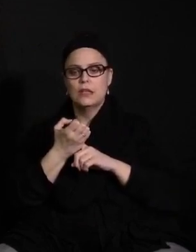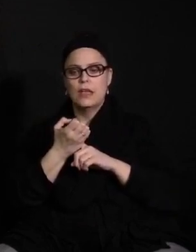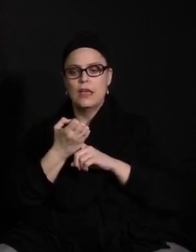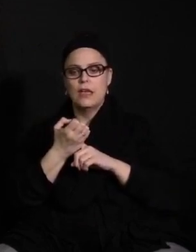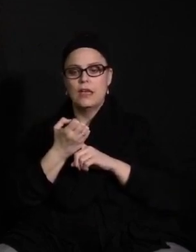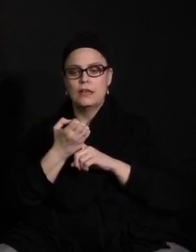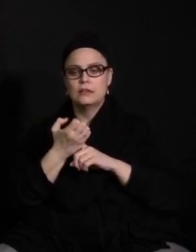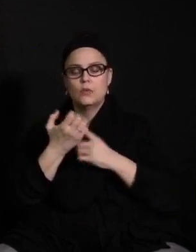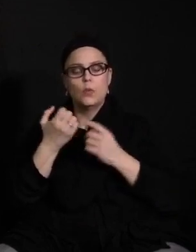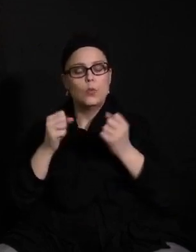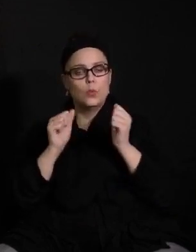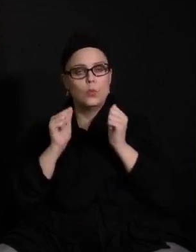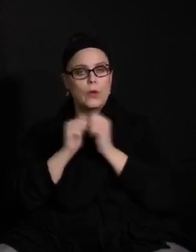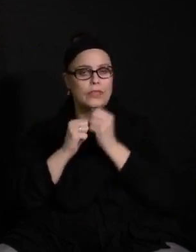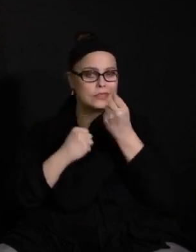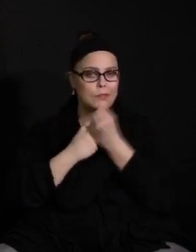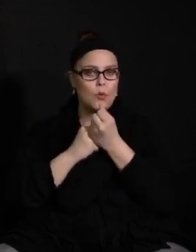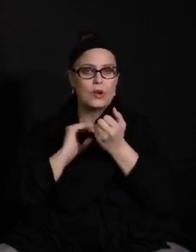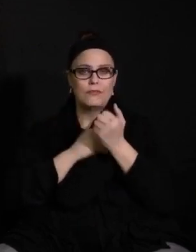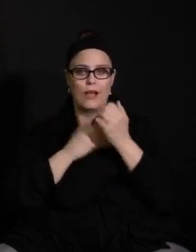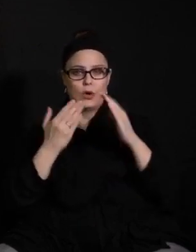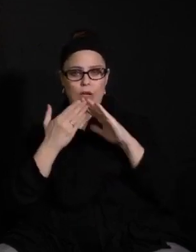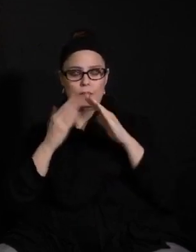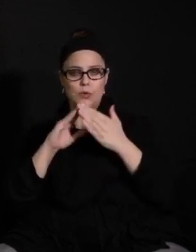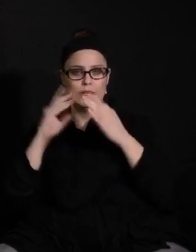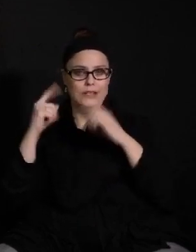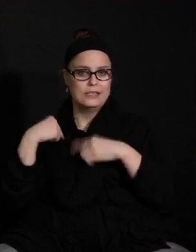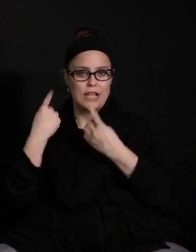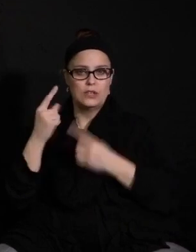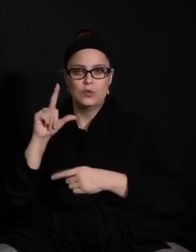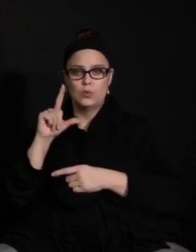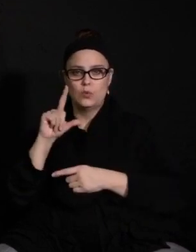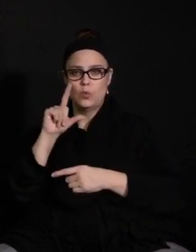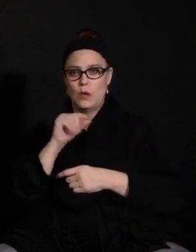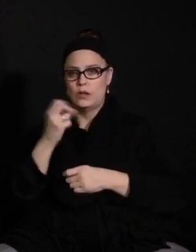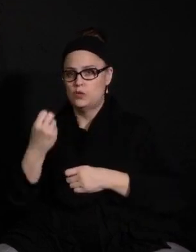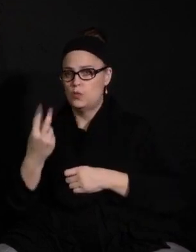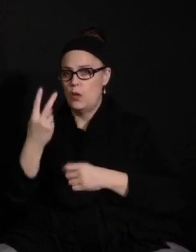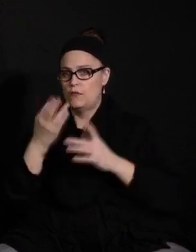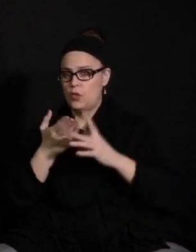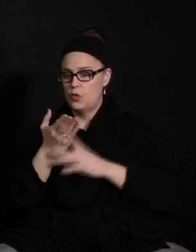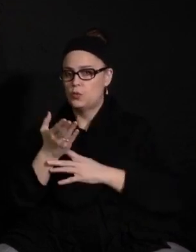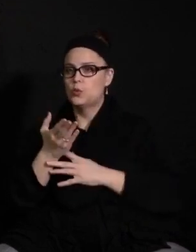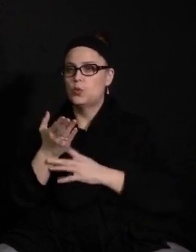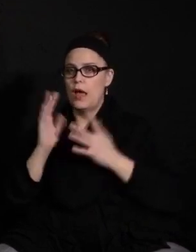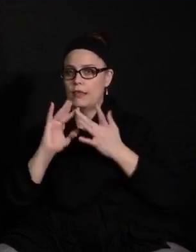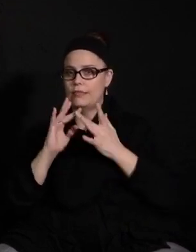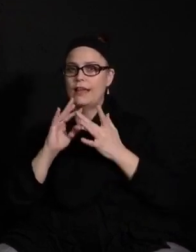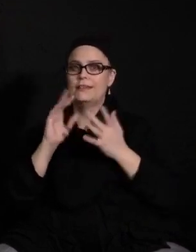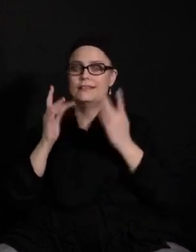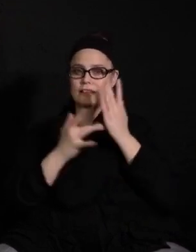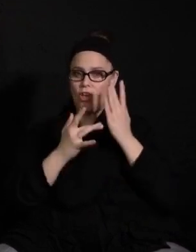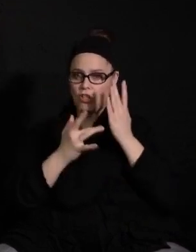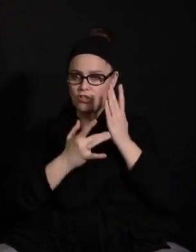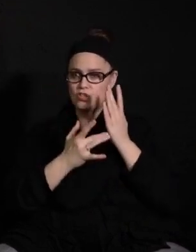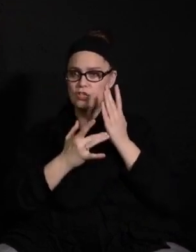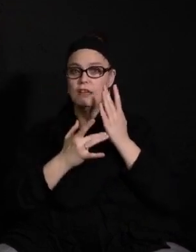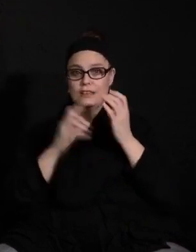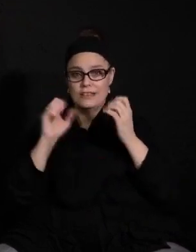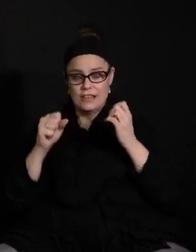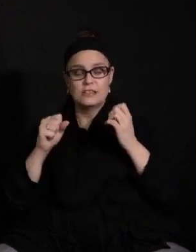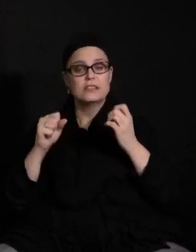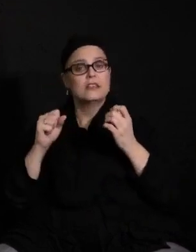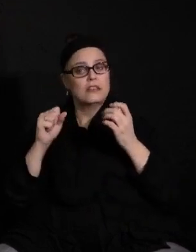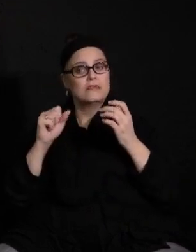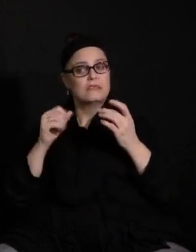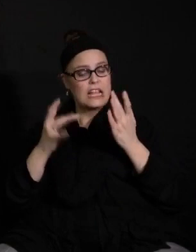support of our community for now since 2012 on the personalized learning through technology. And though the technology has been in the hands of our staff and